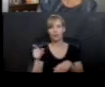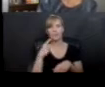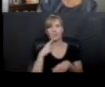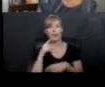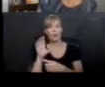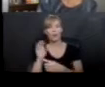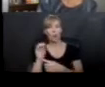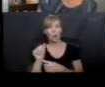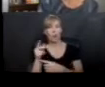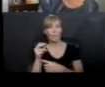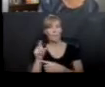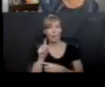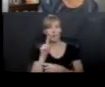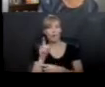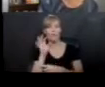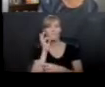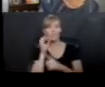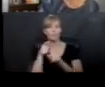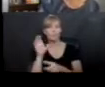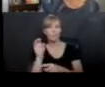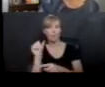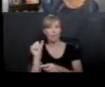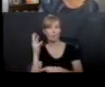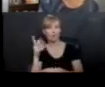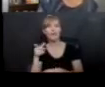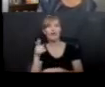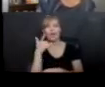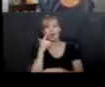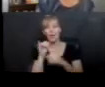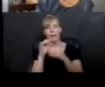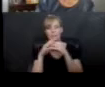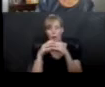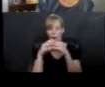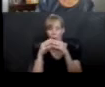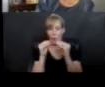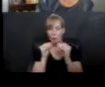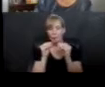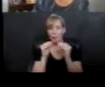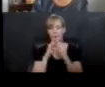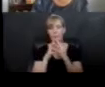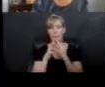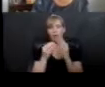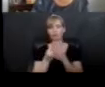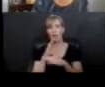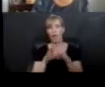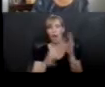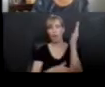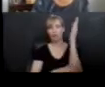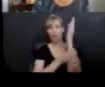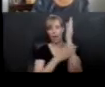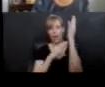are the fruits of the cocoa tree. They look like small, lumpy footballs growing on the tree's trunk and main branches.